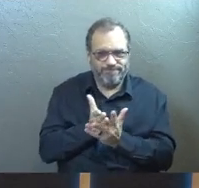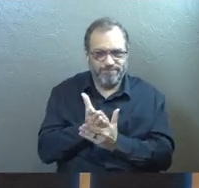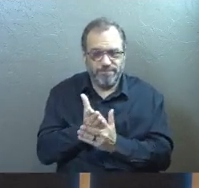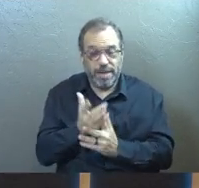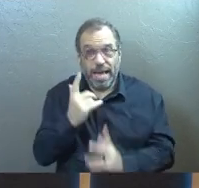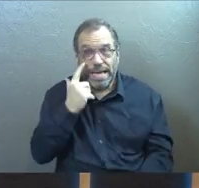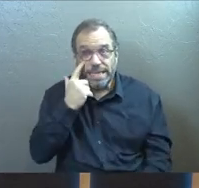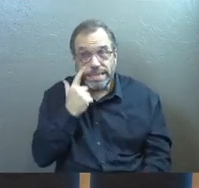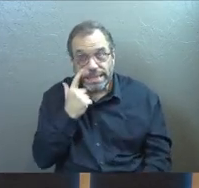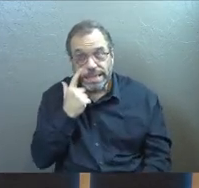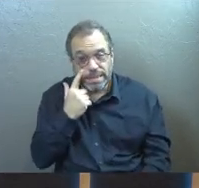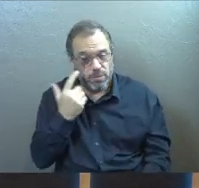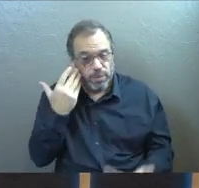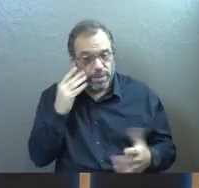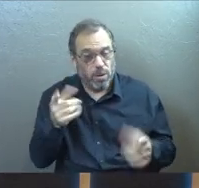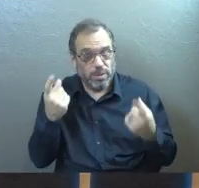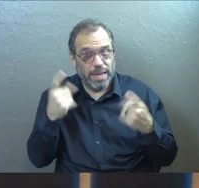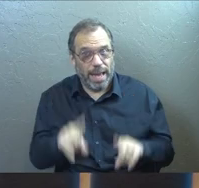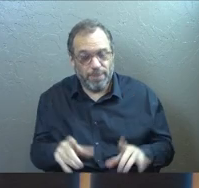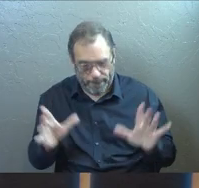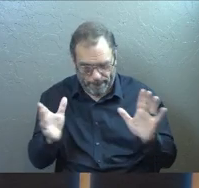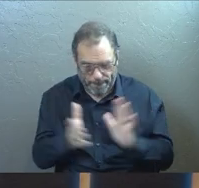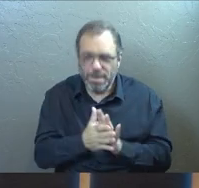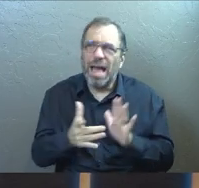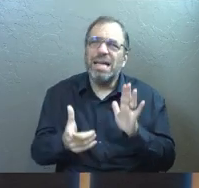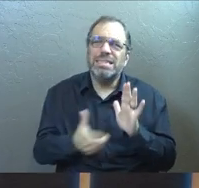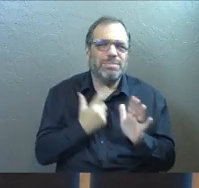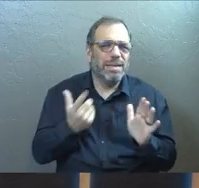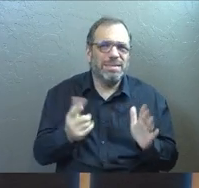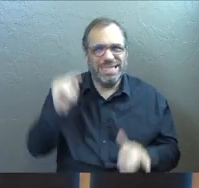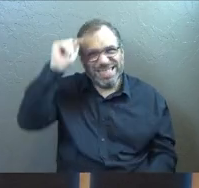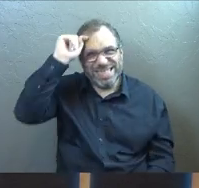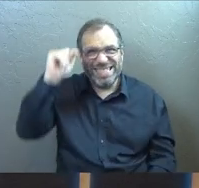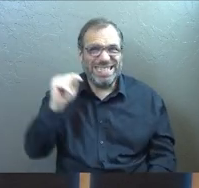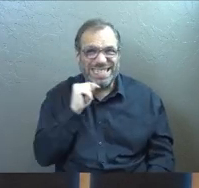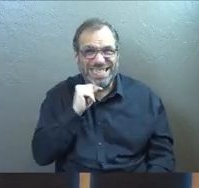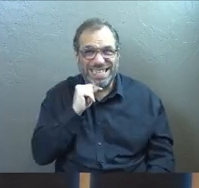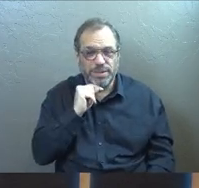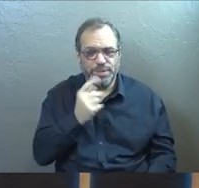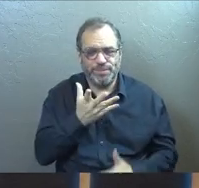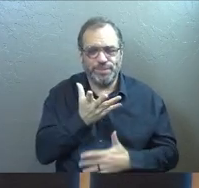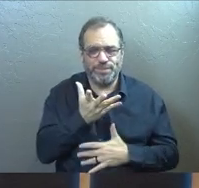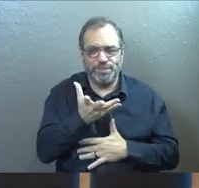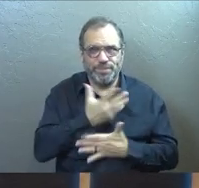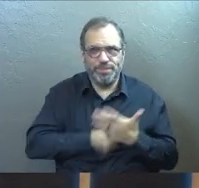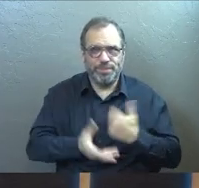didn't even see it. We didn't know it was happening. Sometimes teenagers don't talk to you.